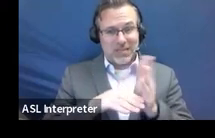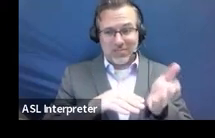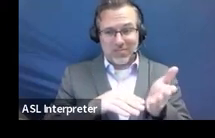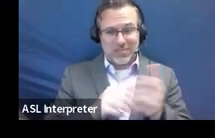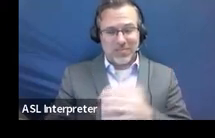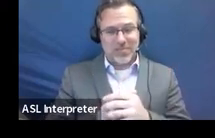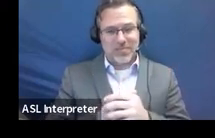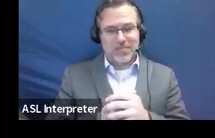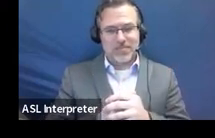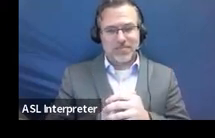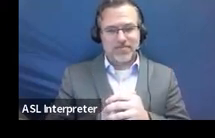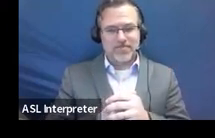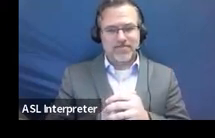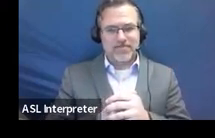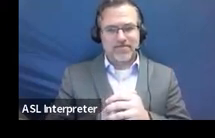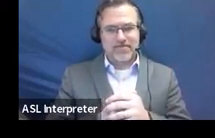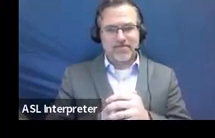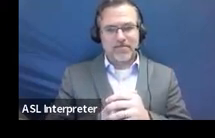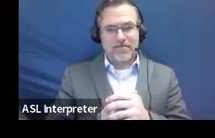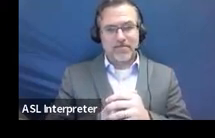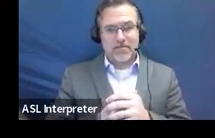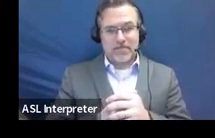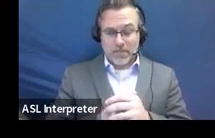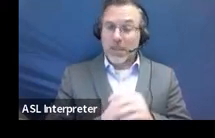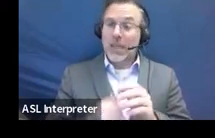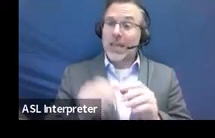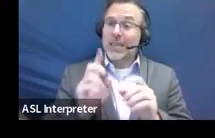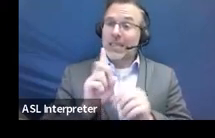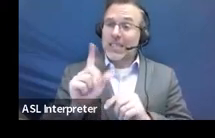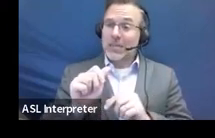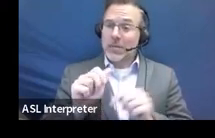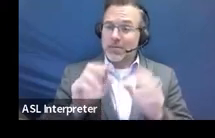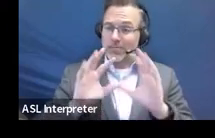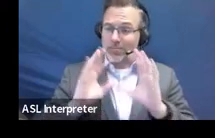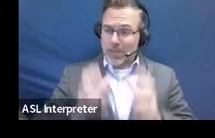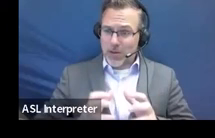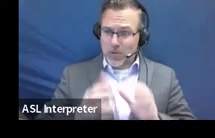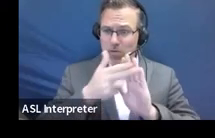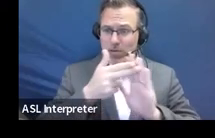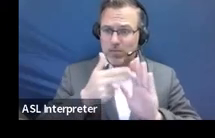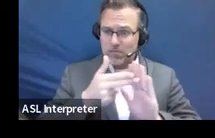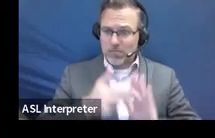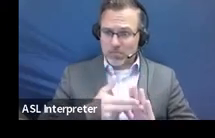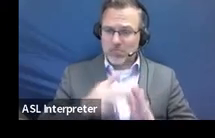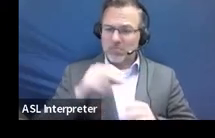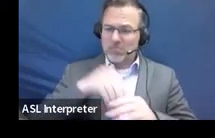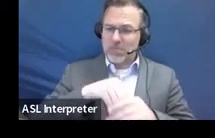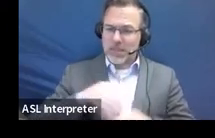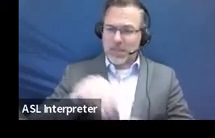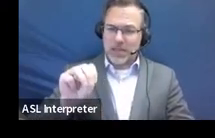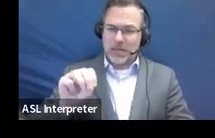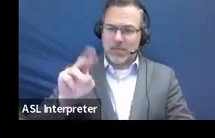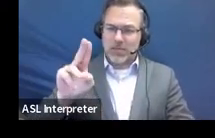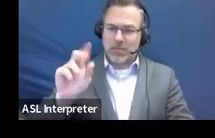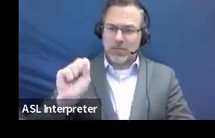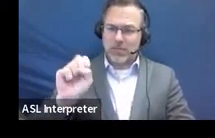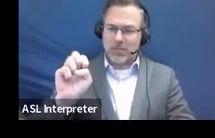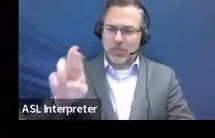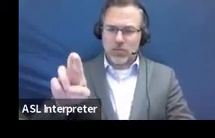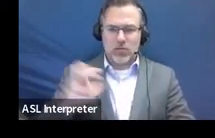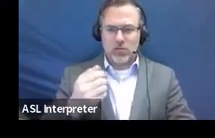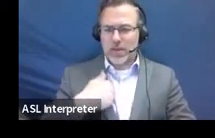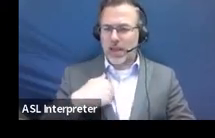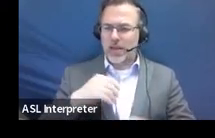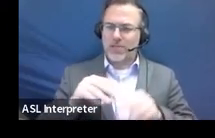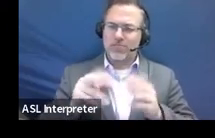And each of those disability categories are outlined in MUSER with the definition and the